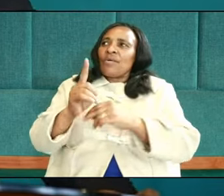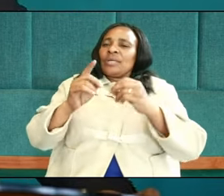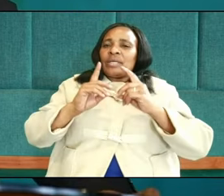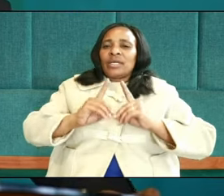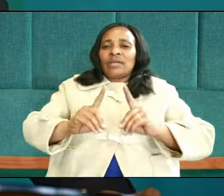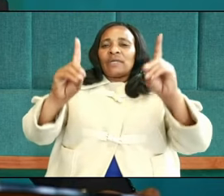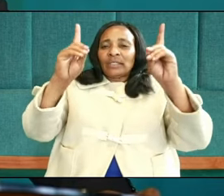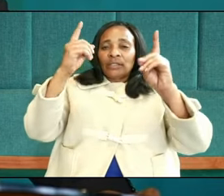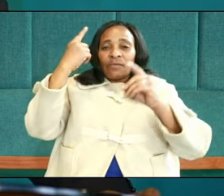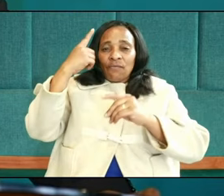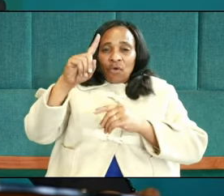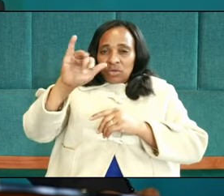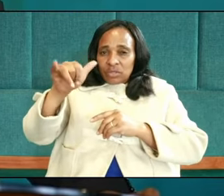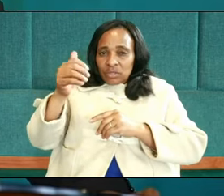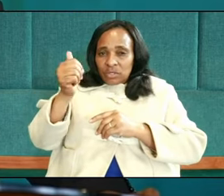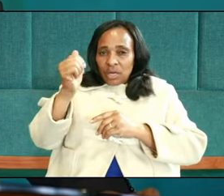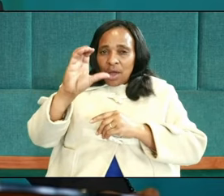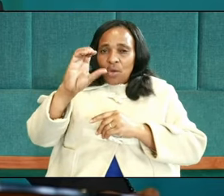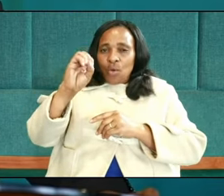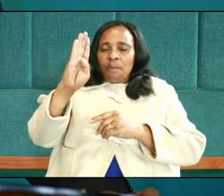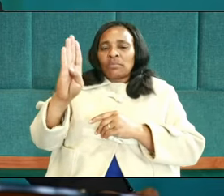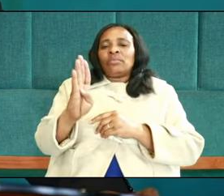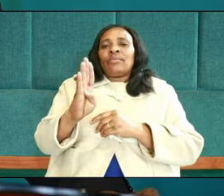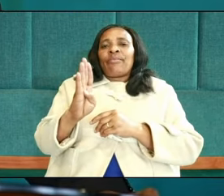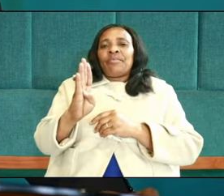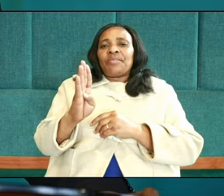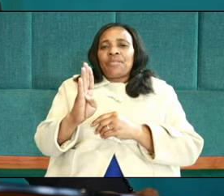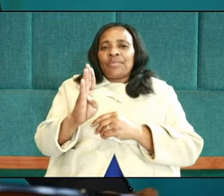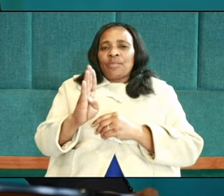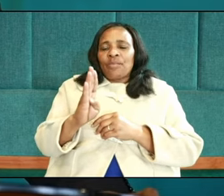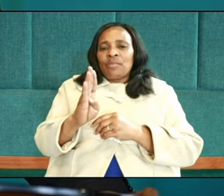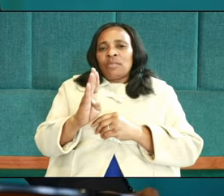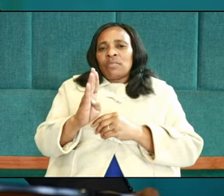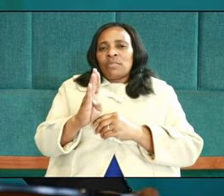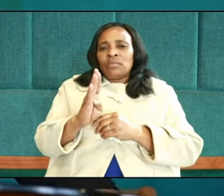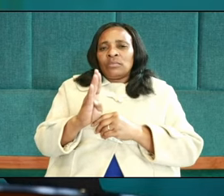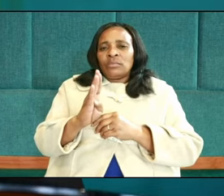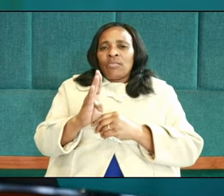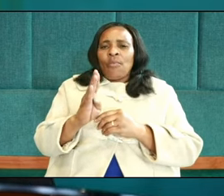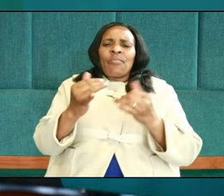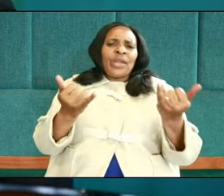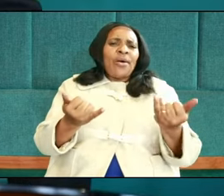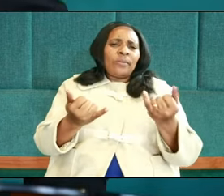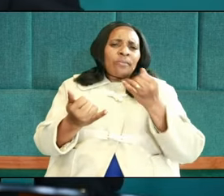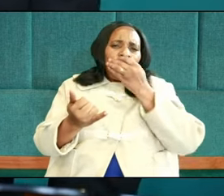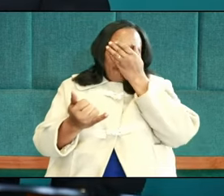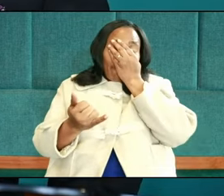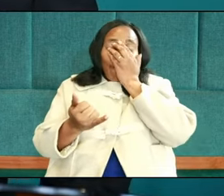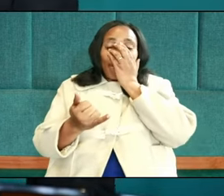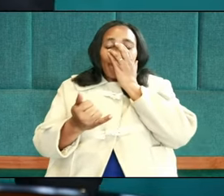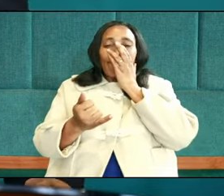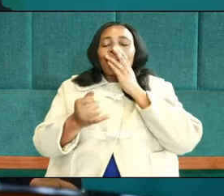Jacob. Command victory for Jacob. Now, as you look at this text,